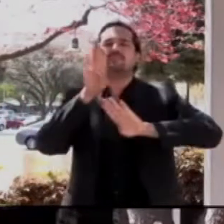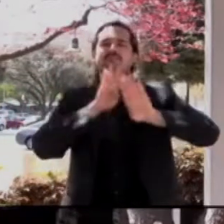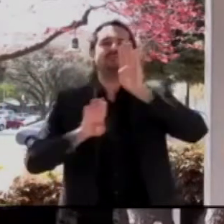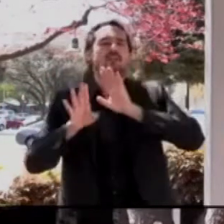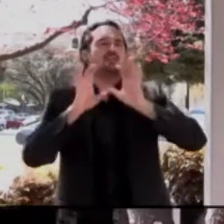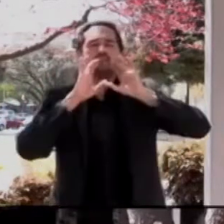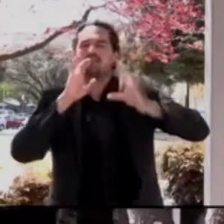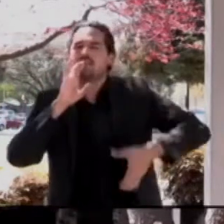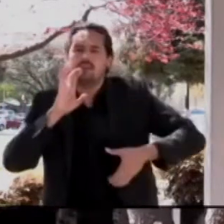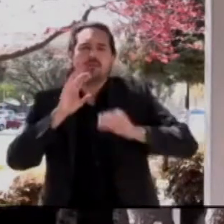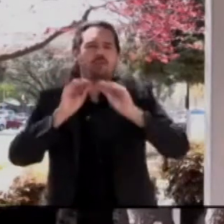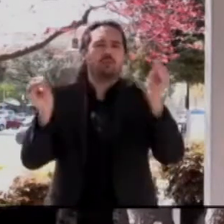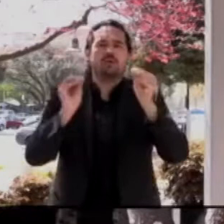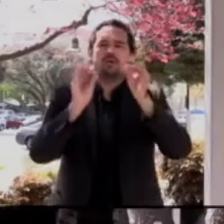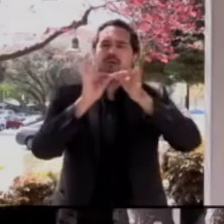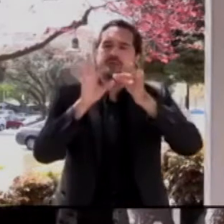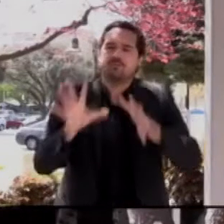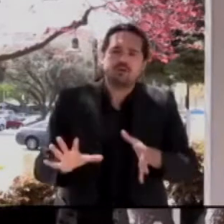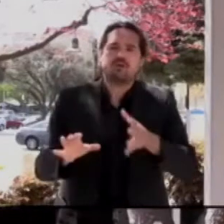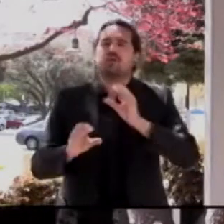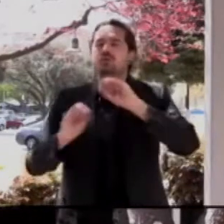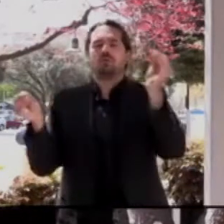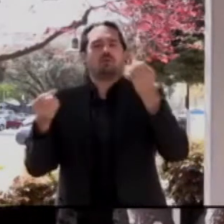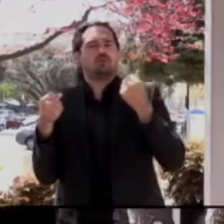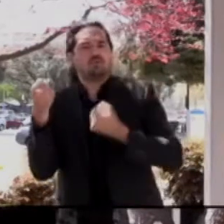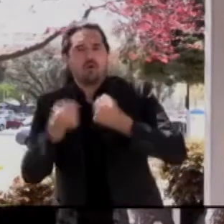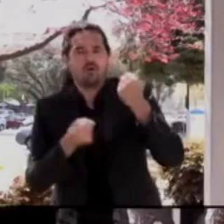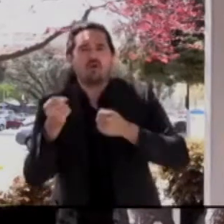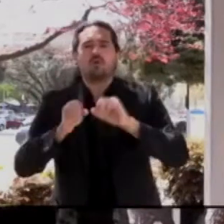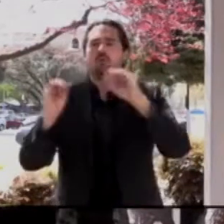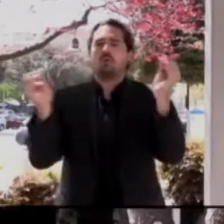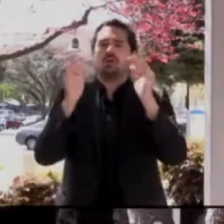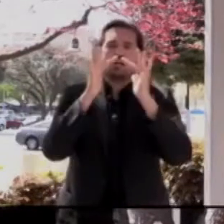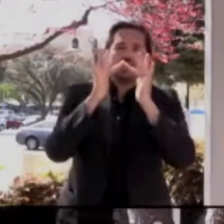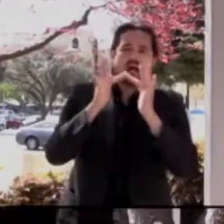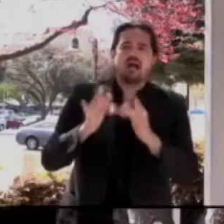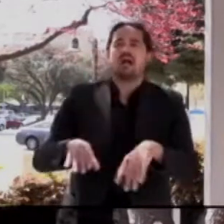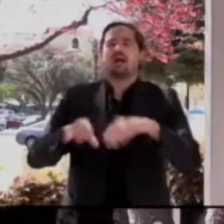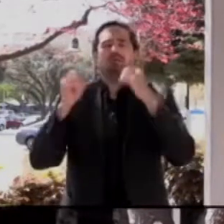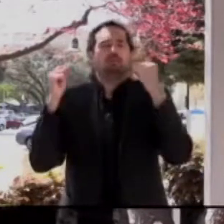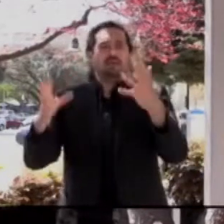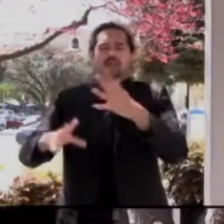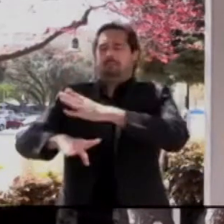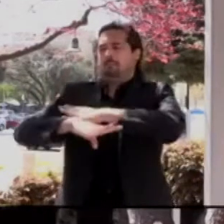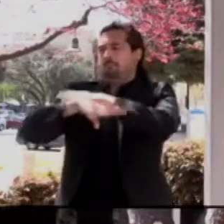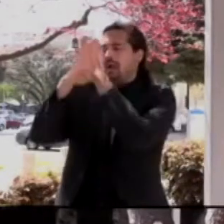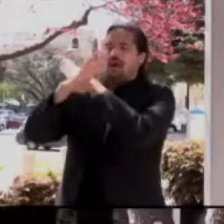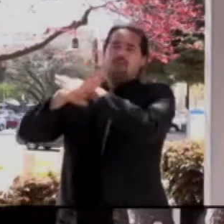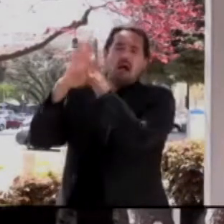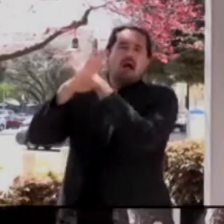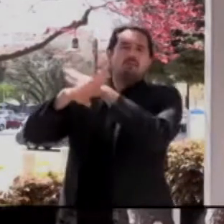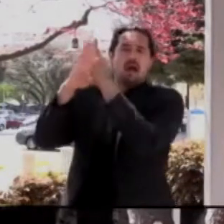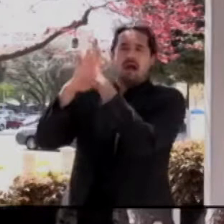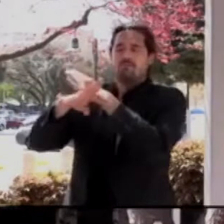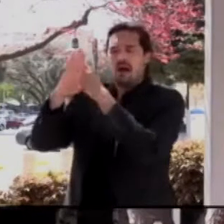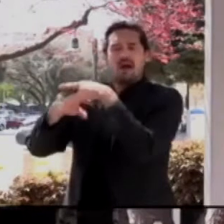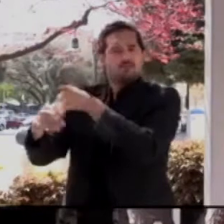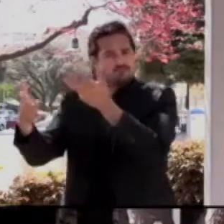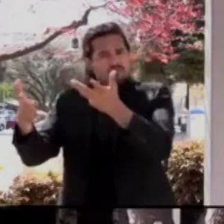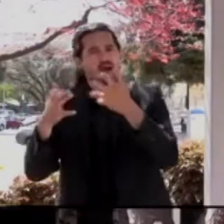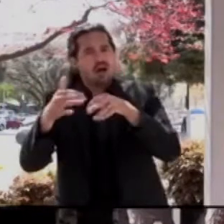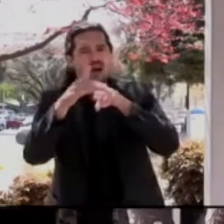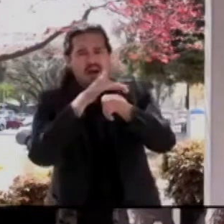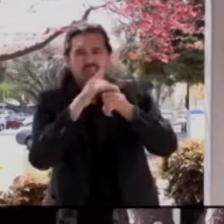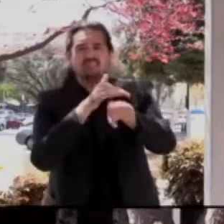contribute to the barriers that are preventing our most vulnerable from accessing the vaccines. To this end, to address these